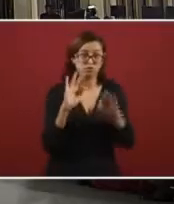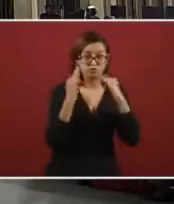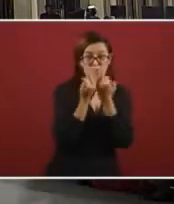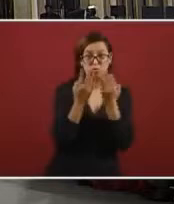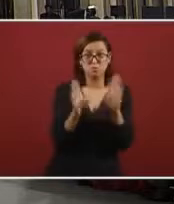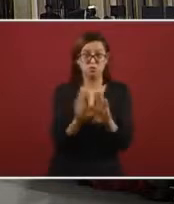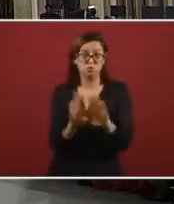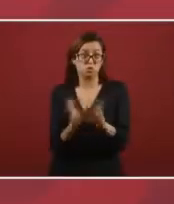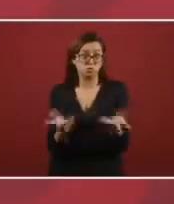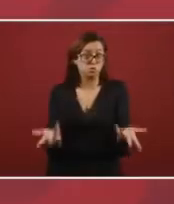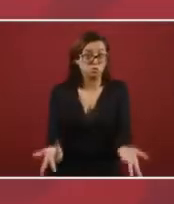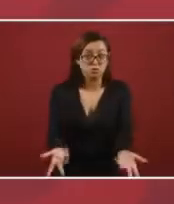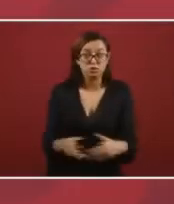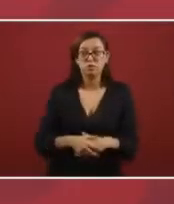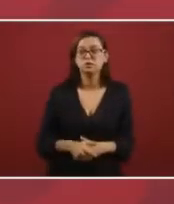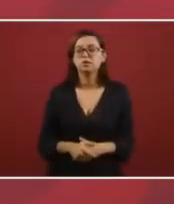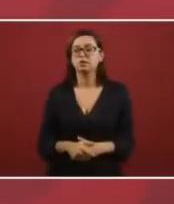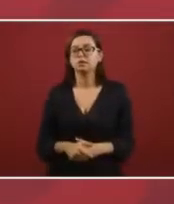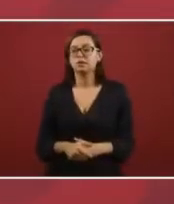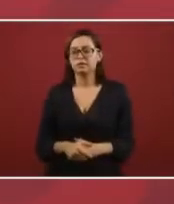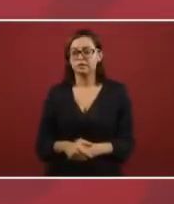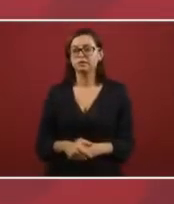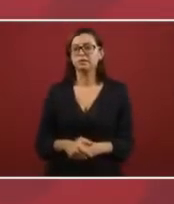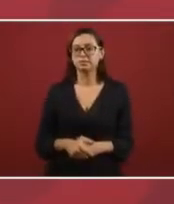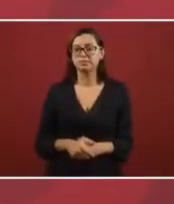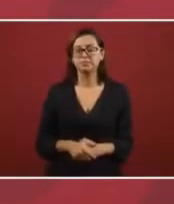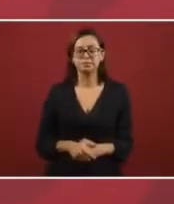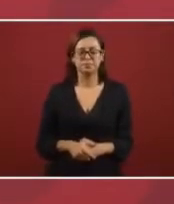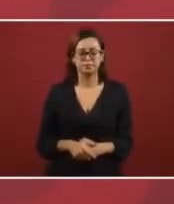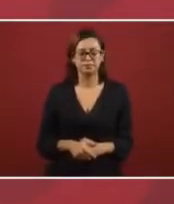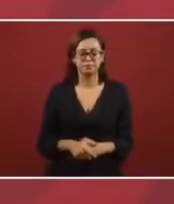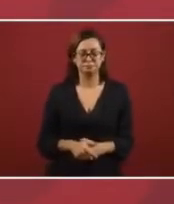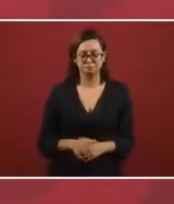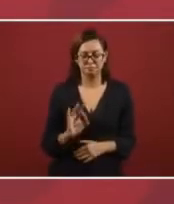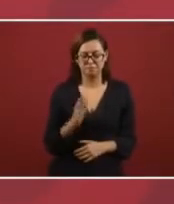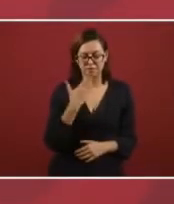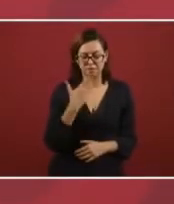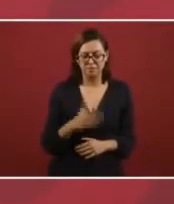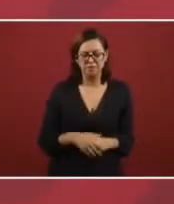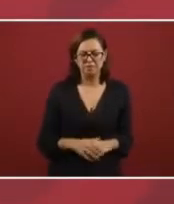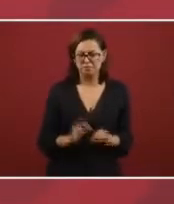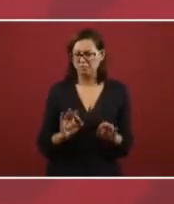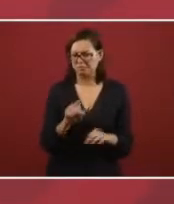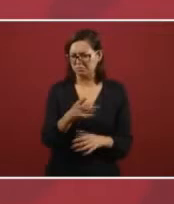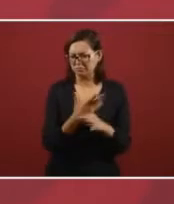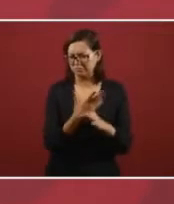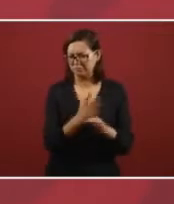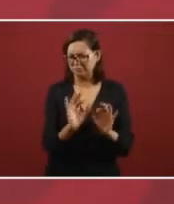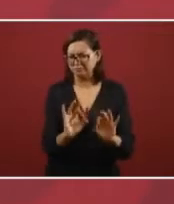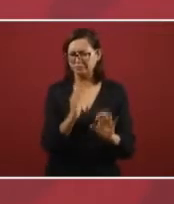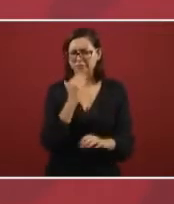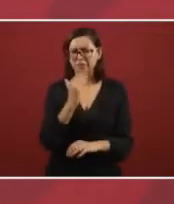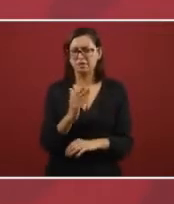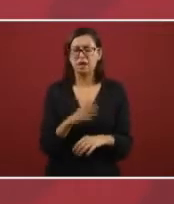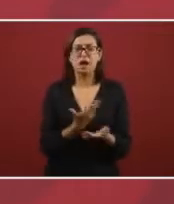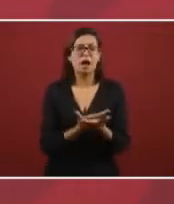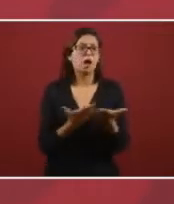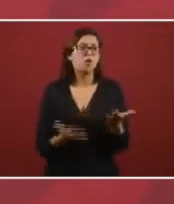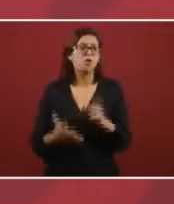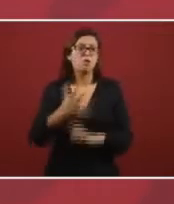petroleum? Yes, it is a very good plan, but there are situations that are different.